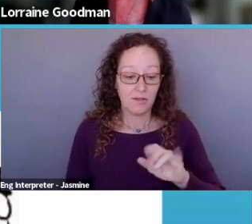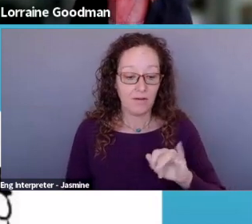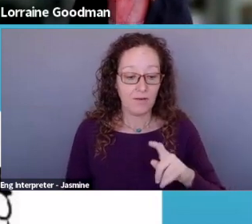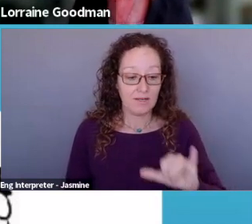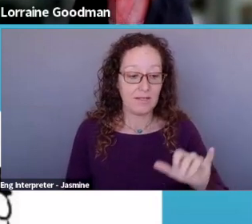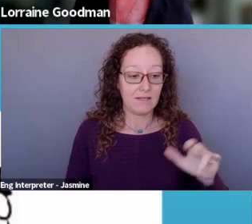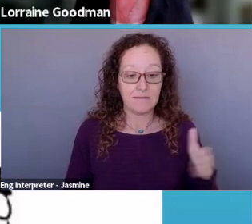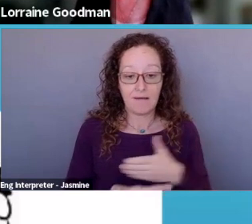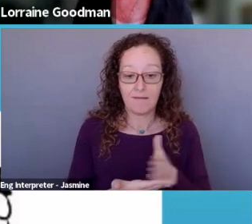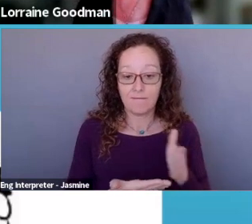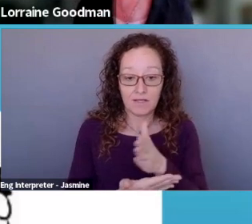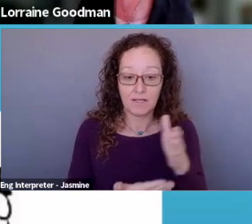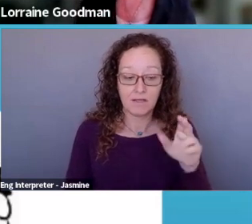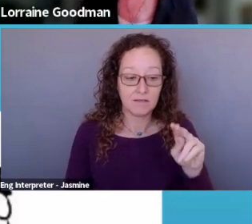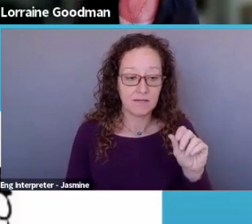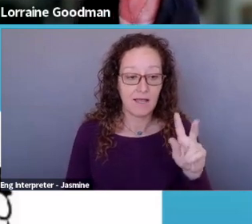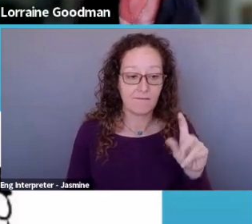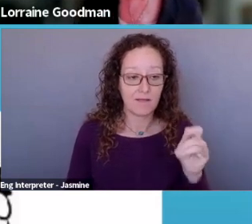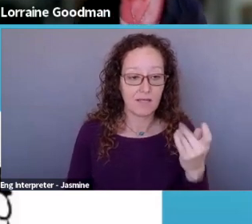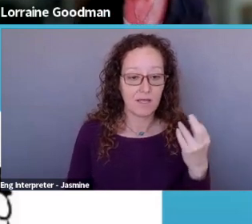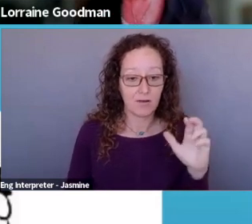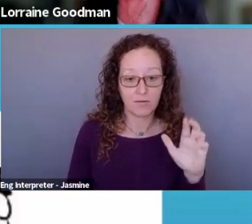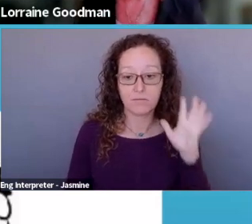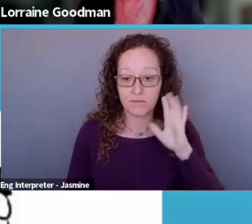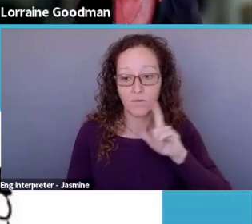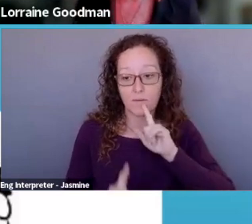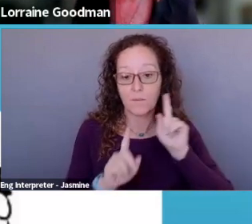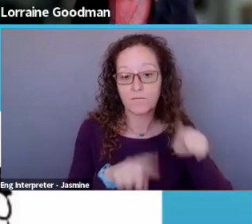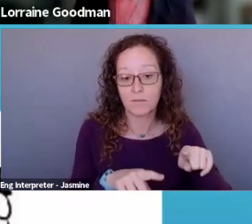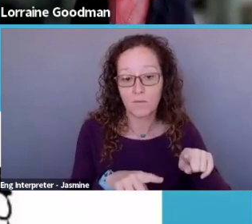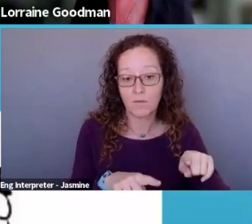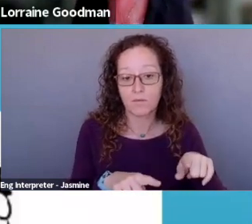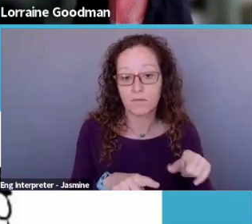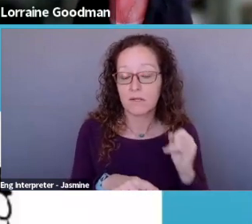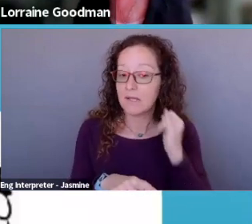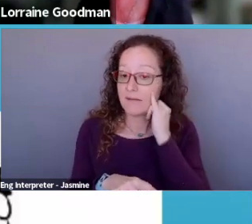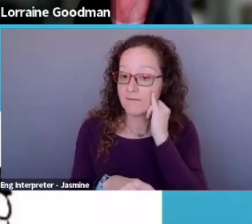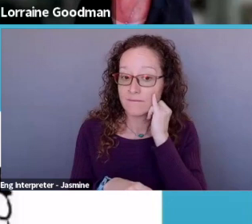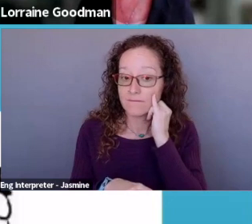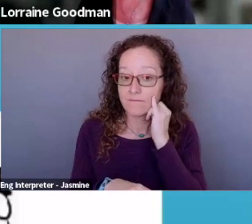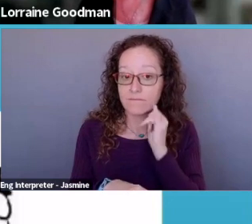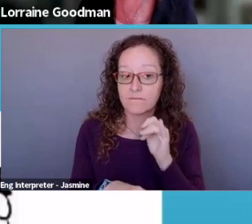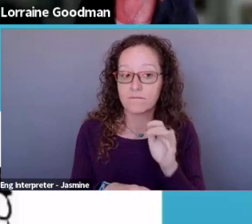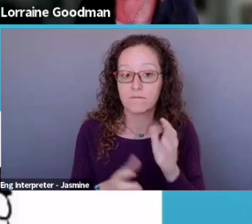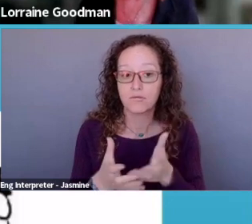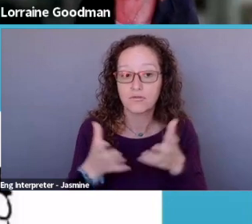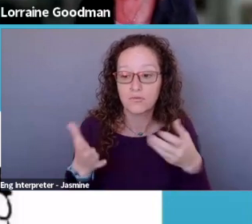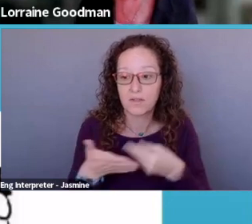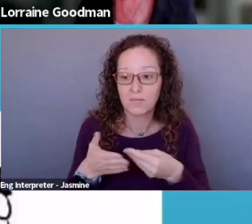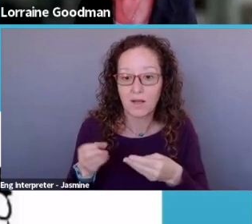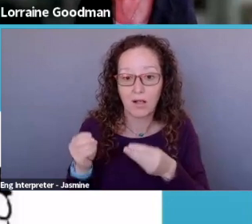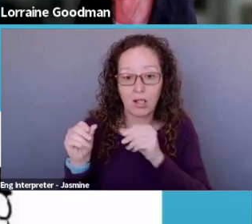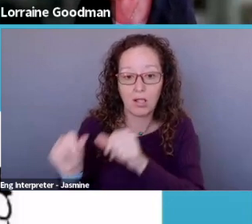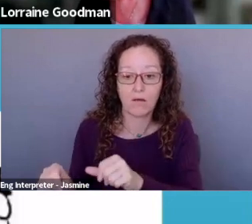navigator, uh, used to report that. And they gave you a low score. If you had too much money that went to overhead,